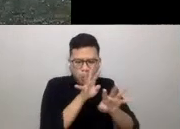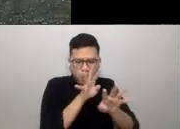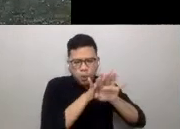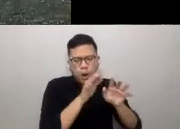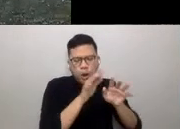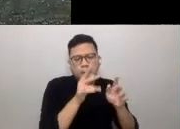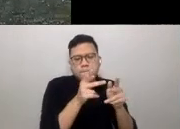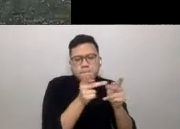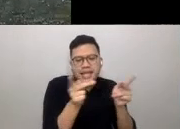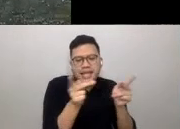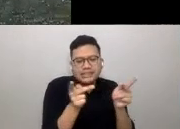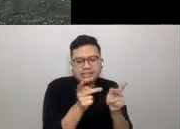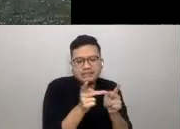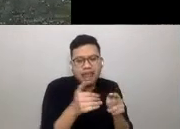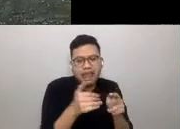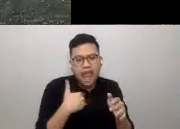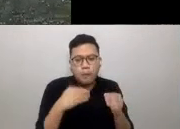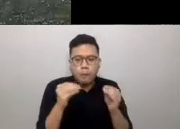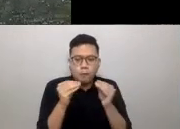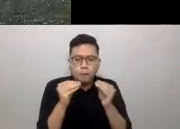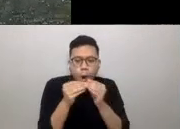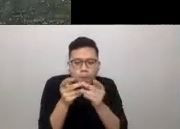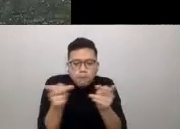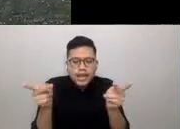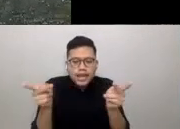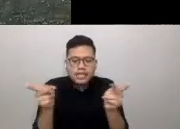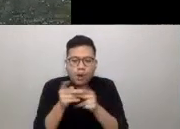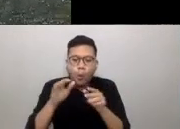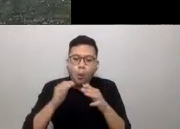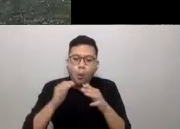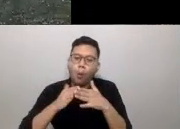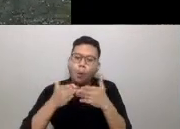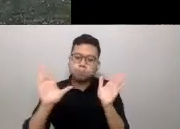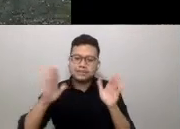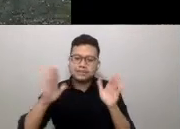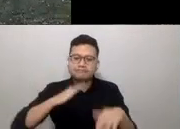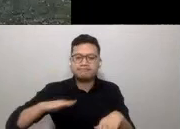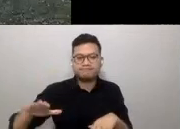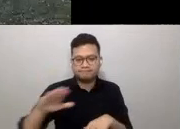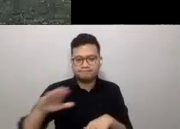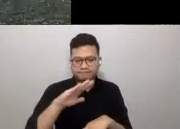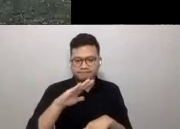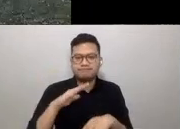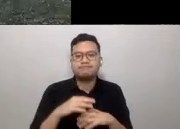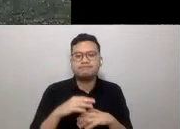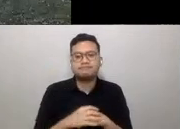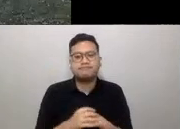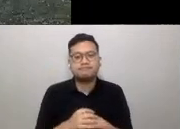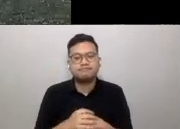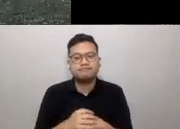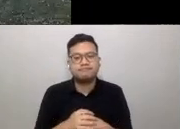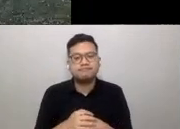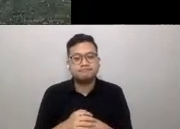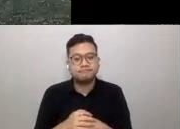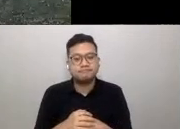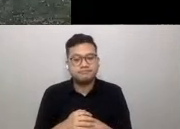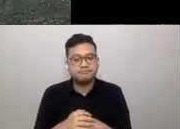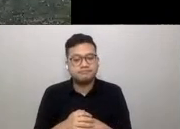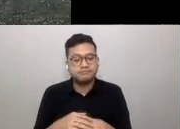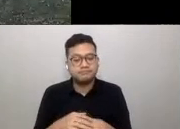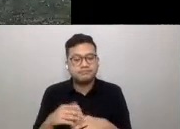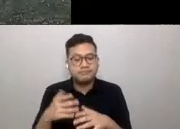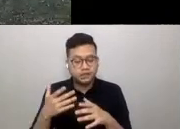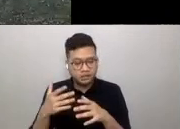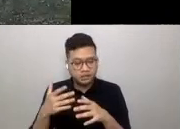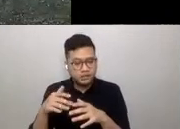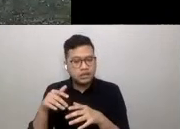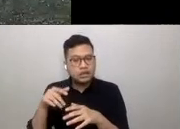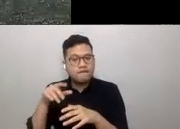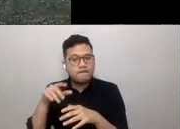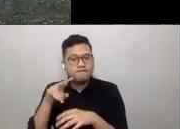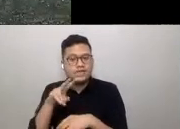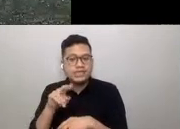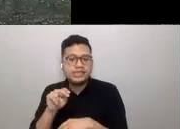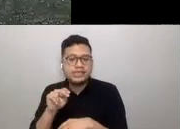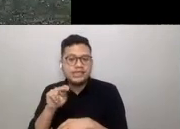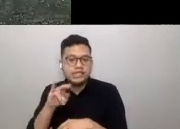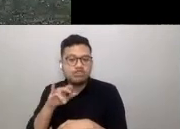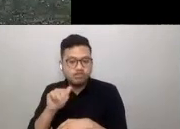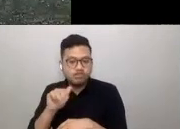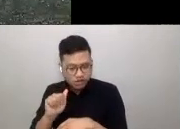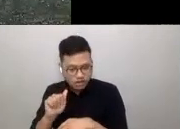squares and the development of quarantine facilities. In Venice, public stricken Venetians and